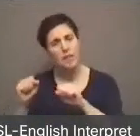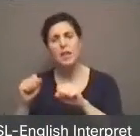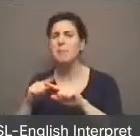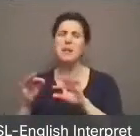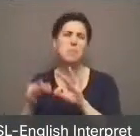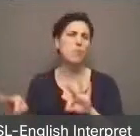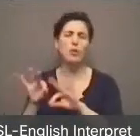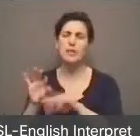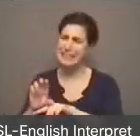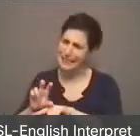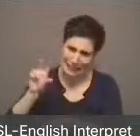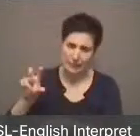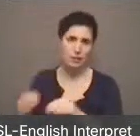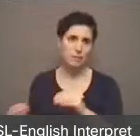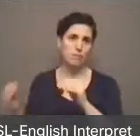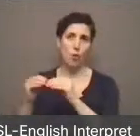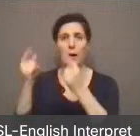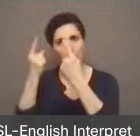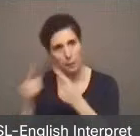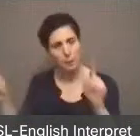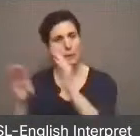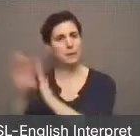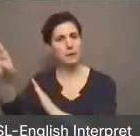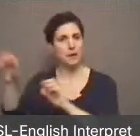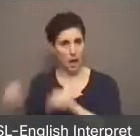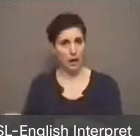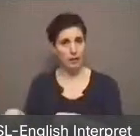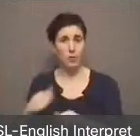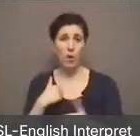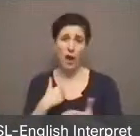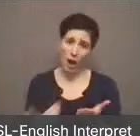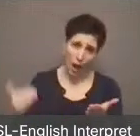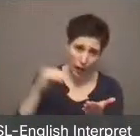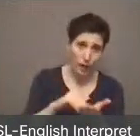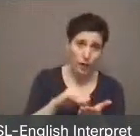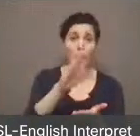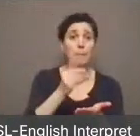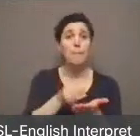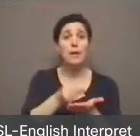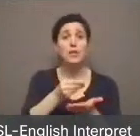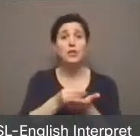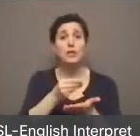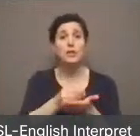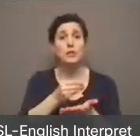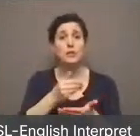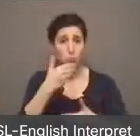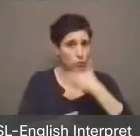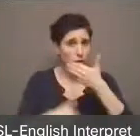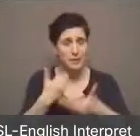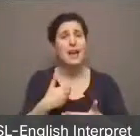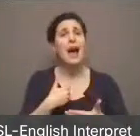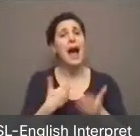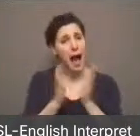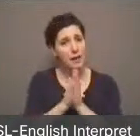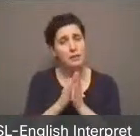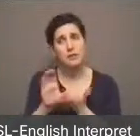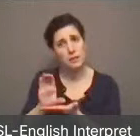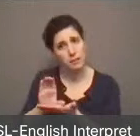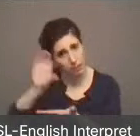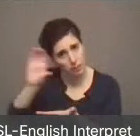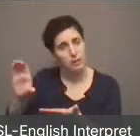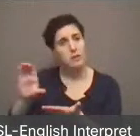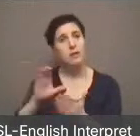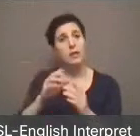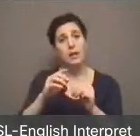succeed. So, once again, during this budget process, I'm urging you to allocate additional funding to affordable housing. To the